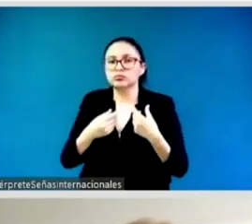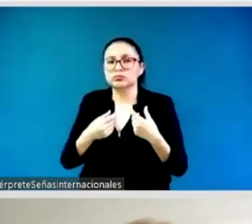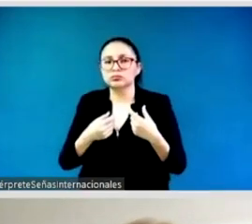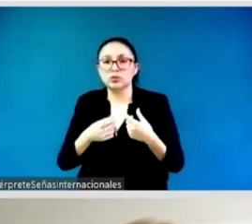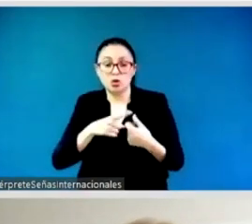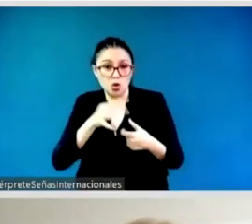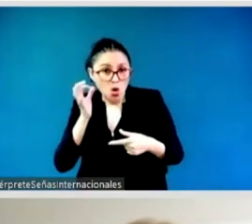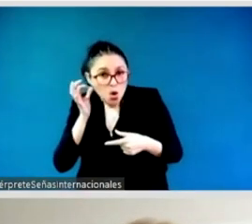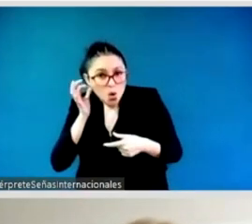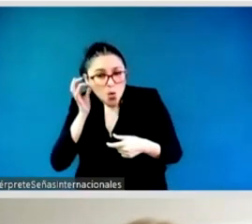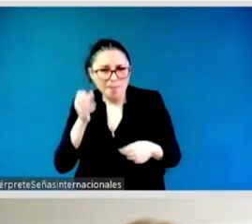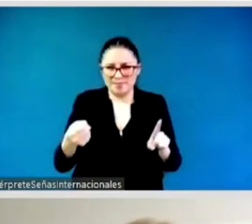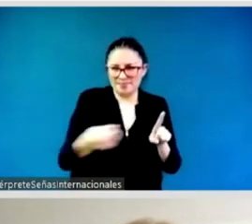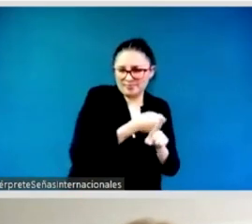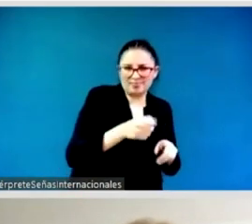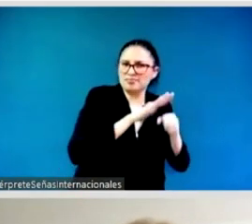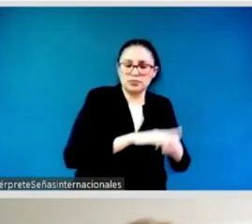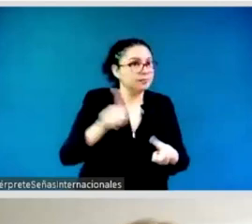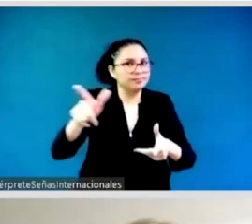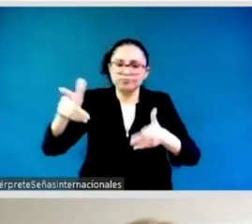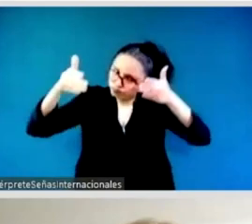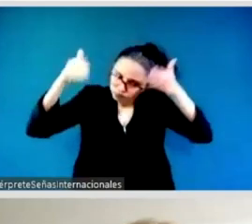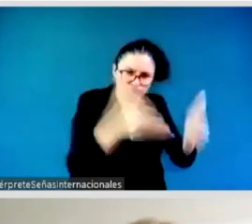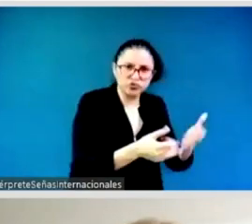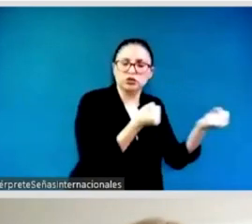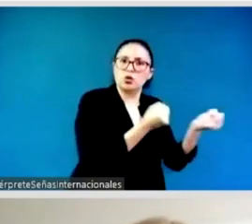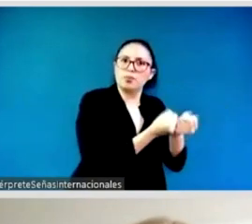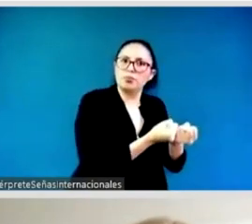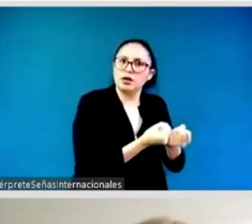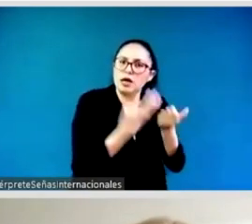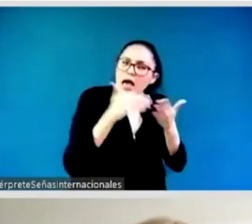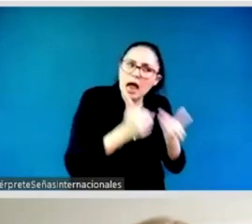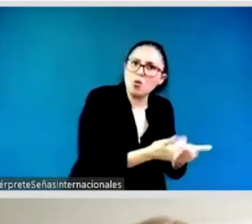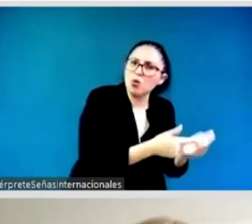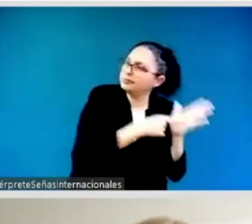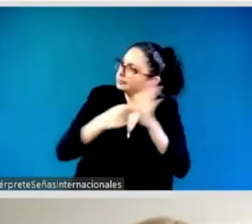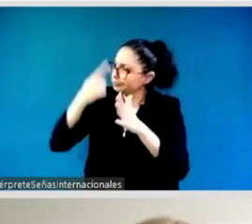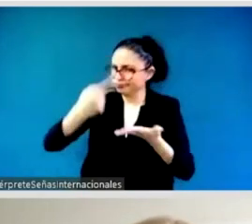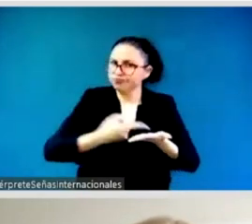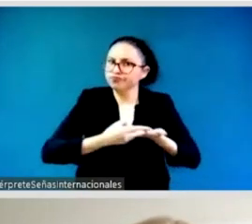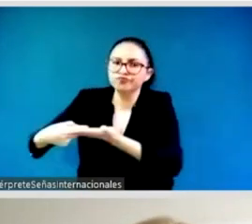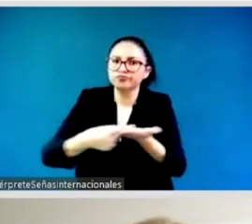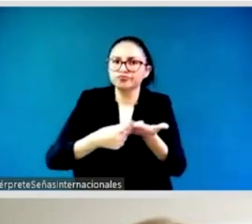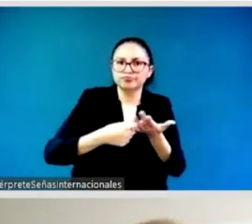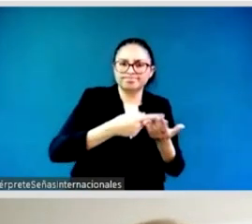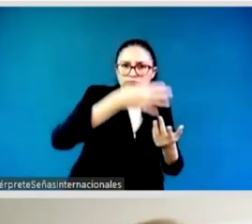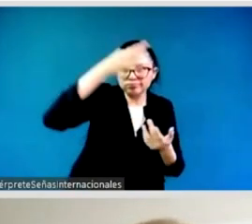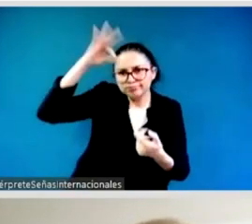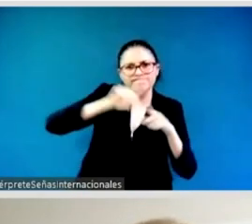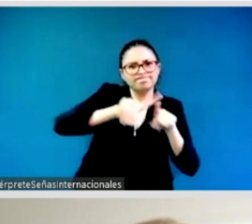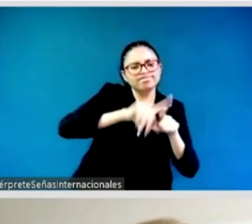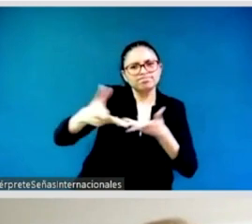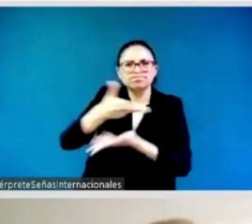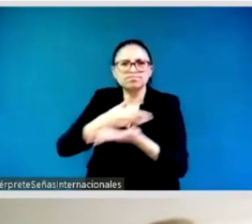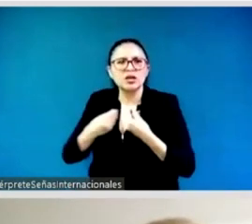uh to share uh the testimony with other people so in the ipu that's um the the actions